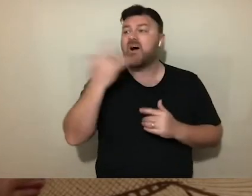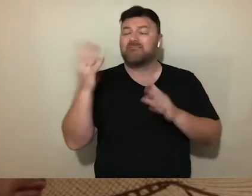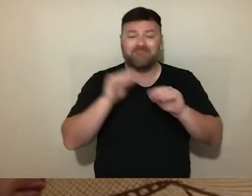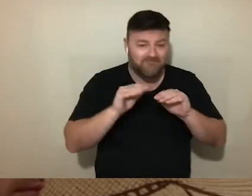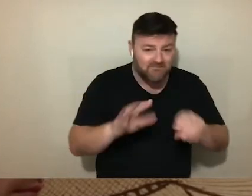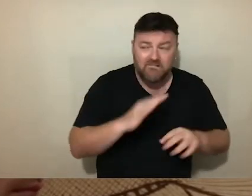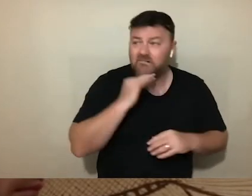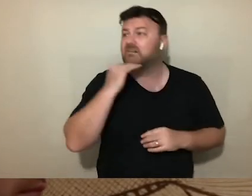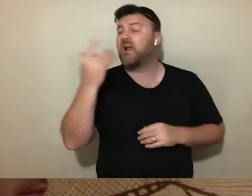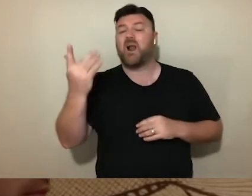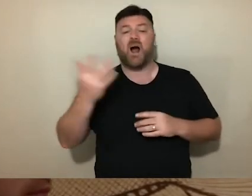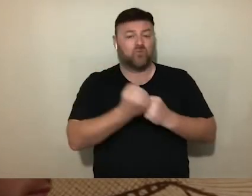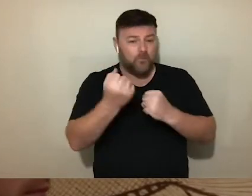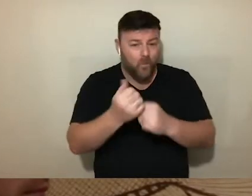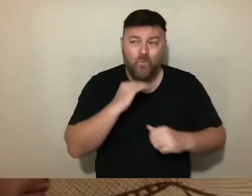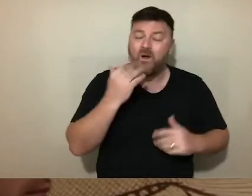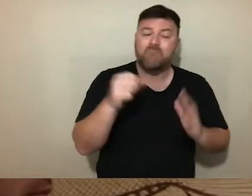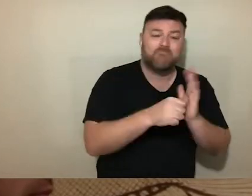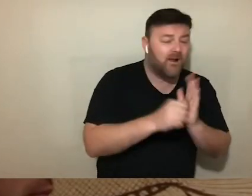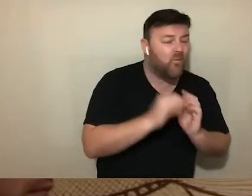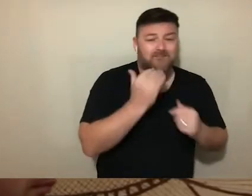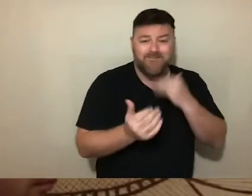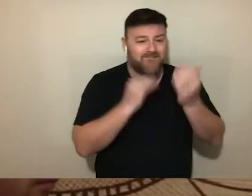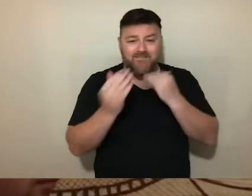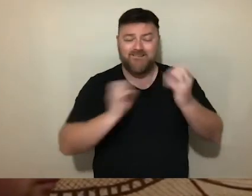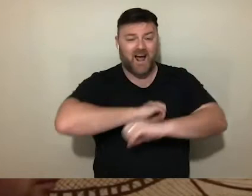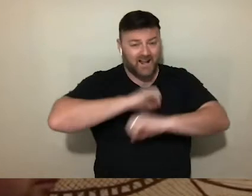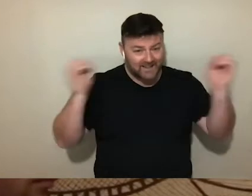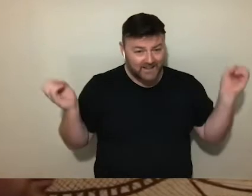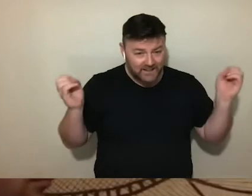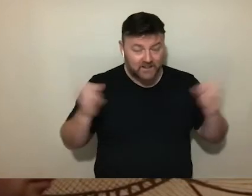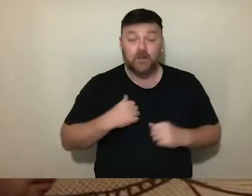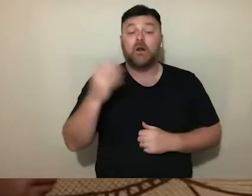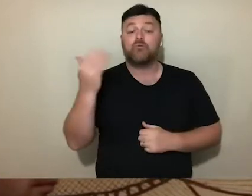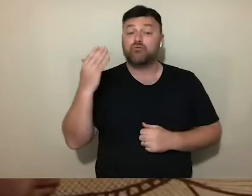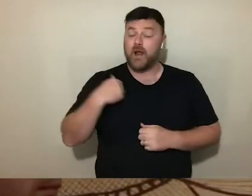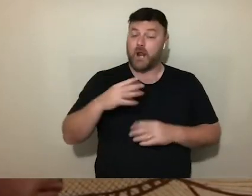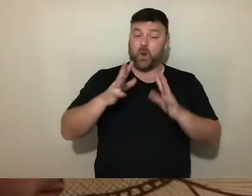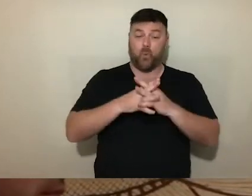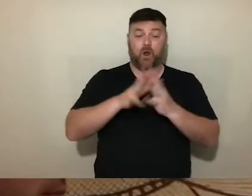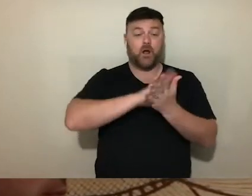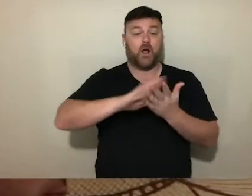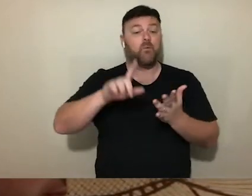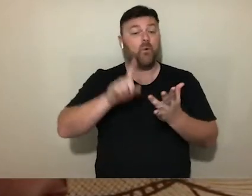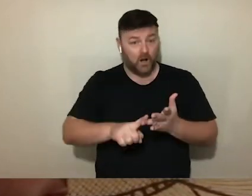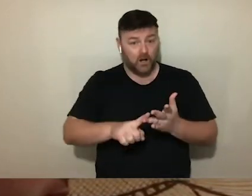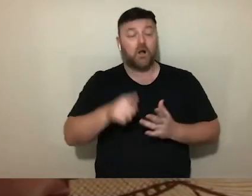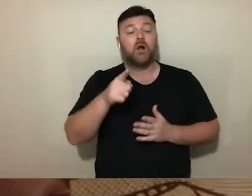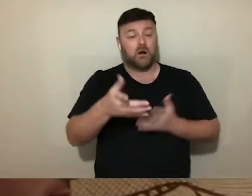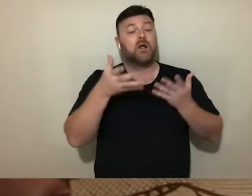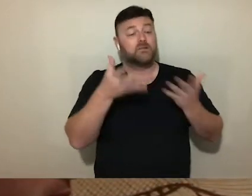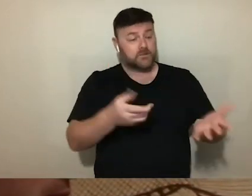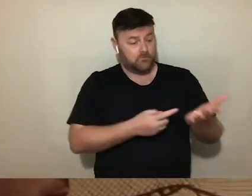support. To put an example, while recently the World Health Organization had made the recommendation to wash hands as frequently